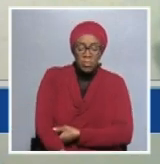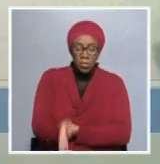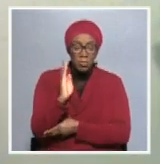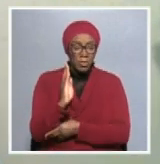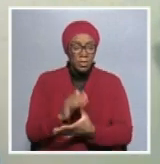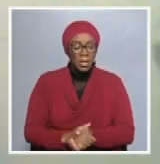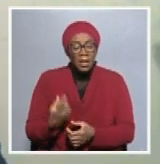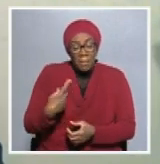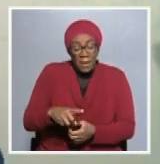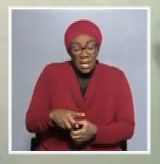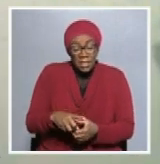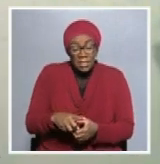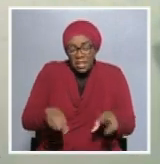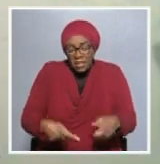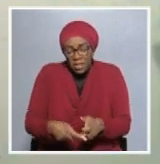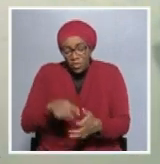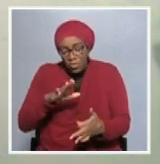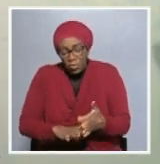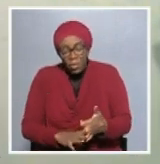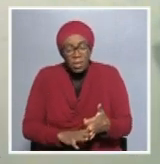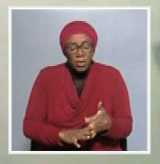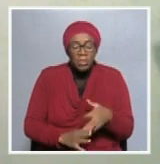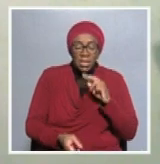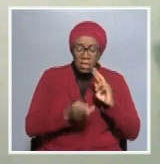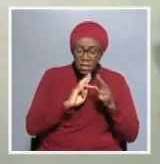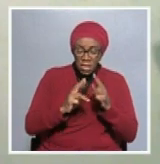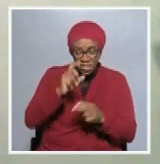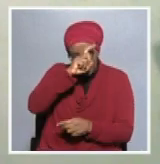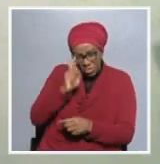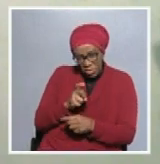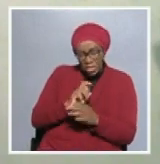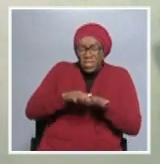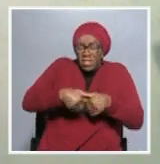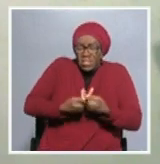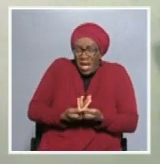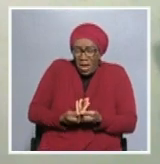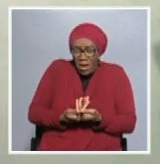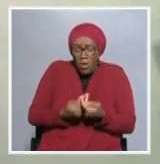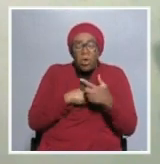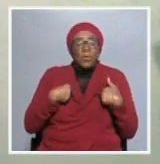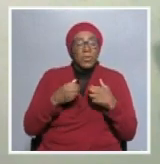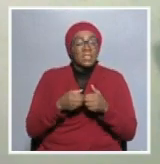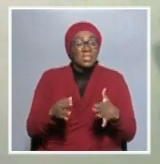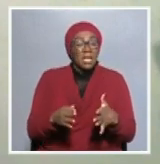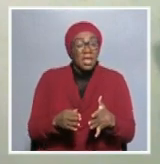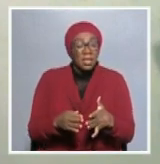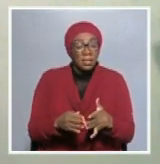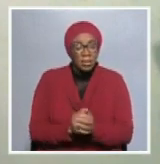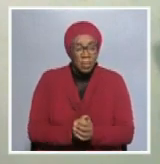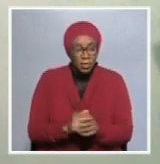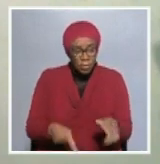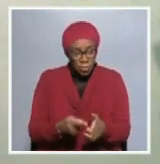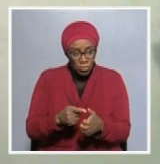I think the point of debate is how do we go about that process? And that's what I would want to really unpack from an agricultural policy perspective.